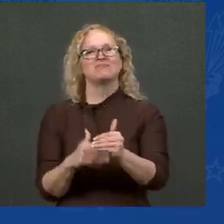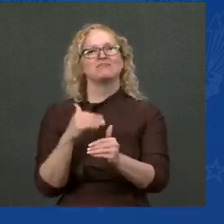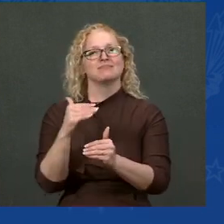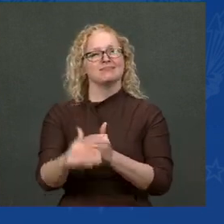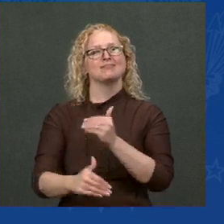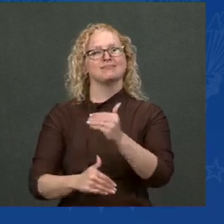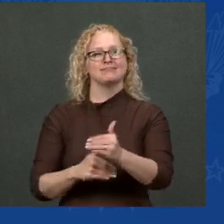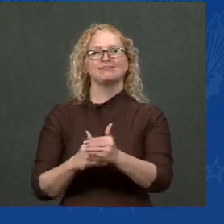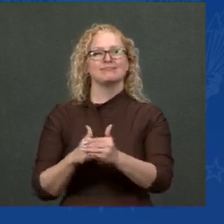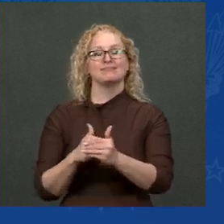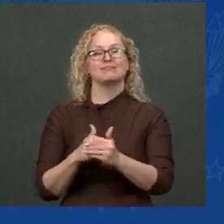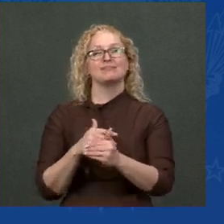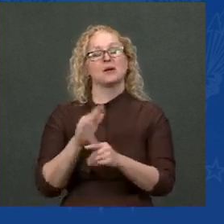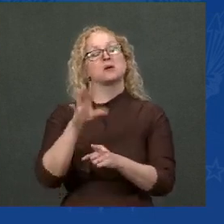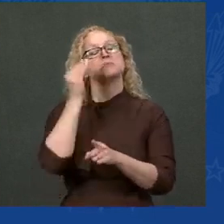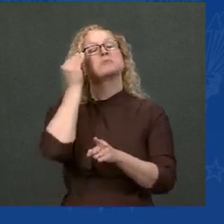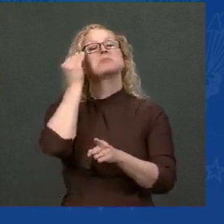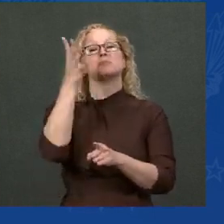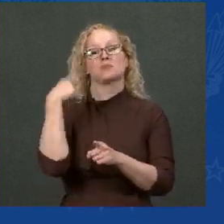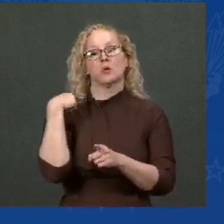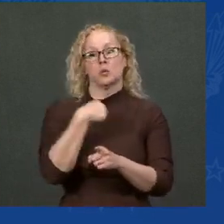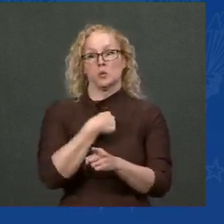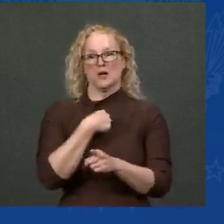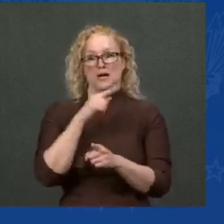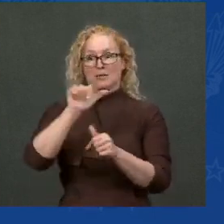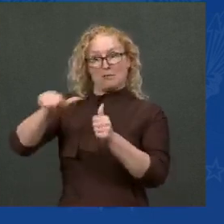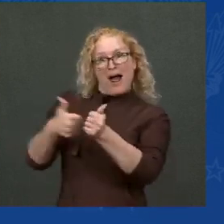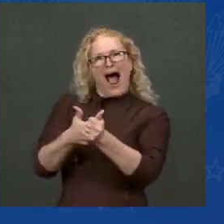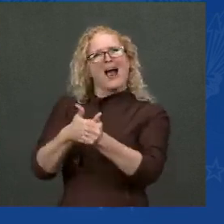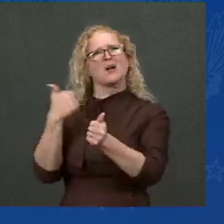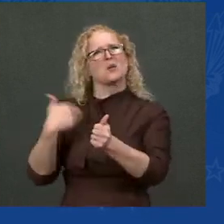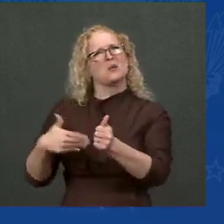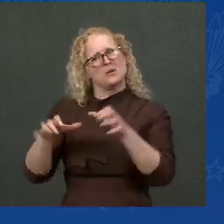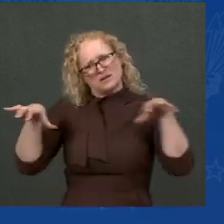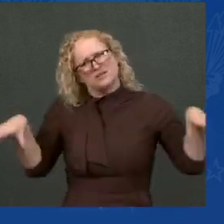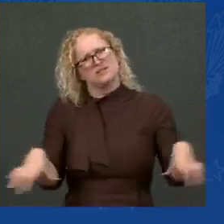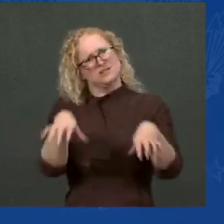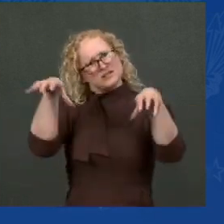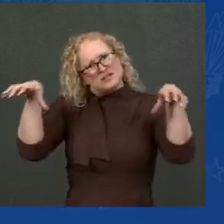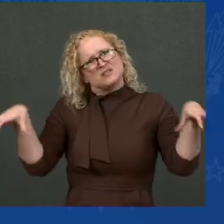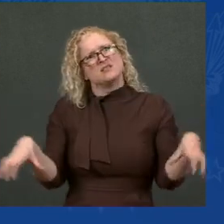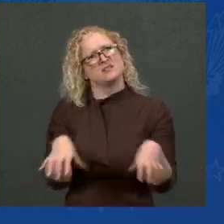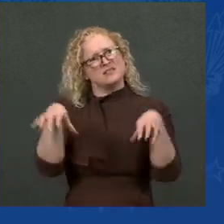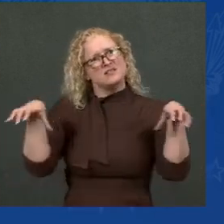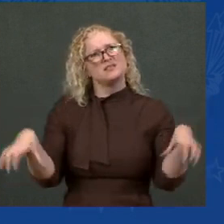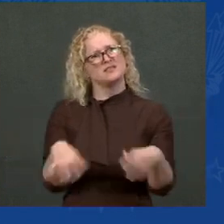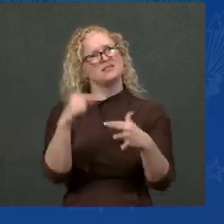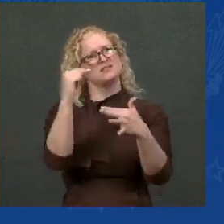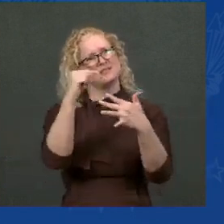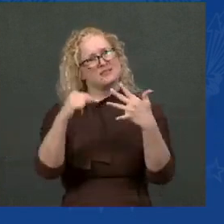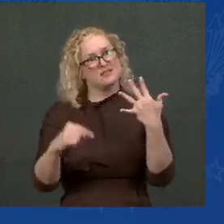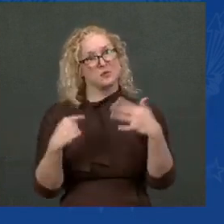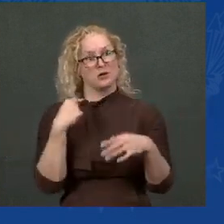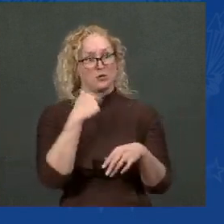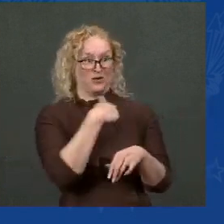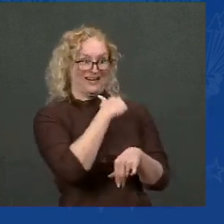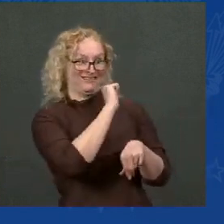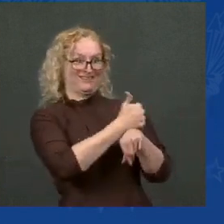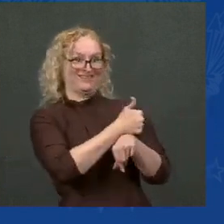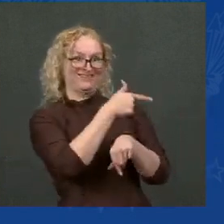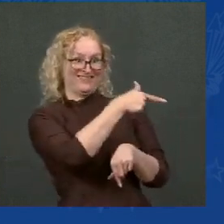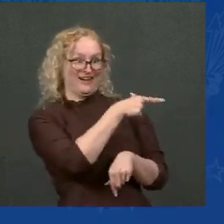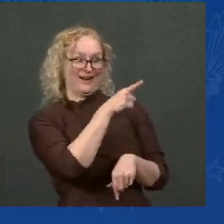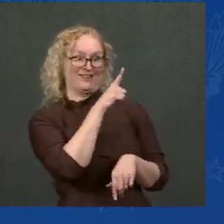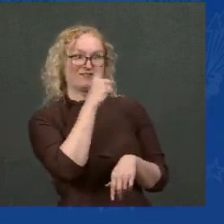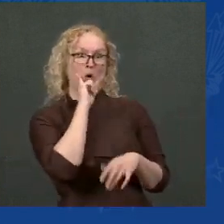We laid the foundation for this recovery with my American Rescue Plan that Congress passed at the beginning of my term. It put